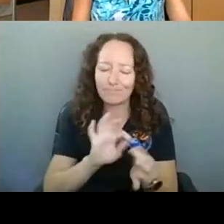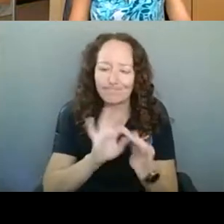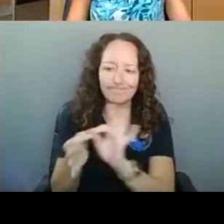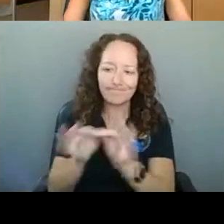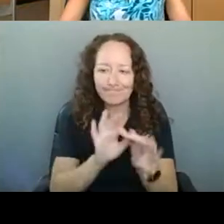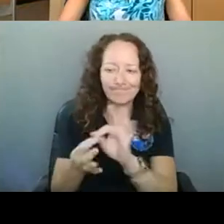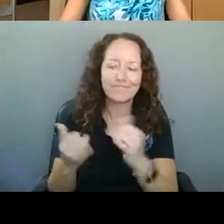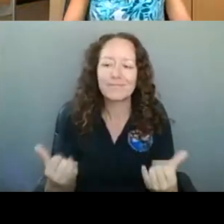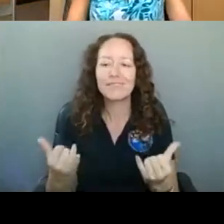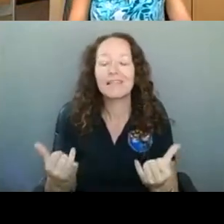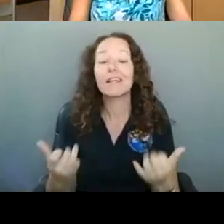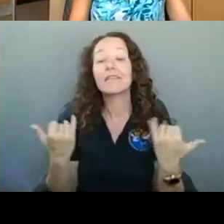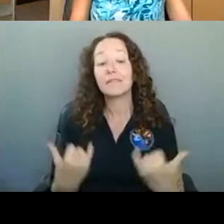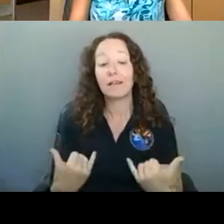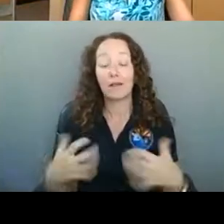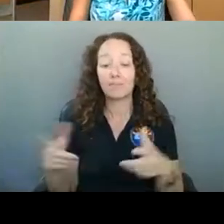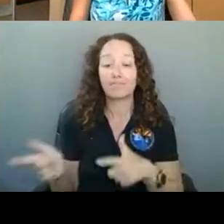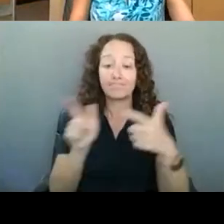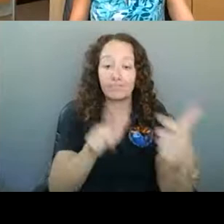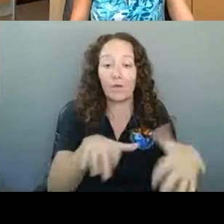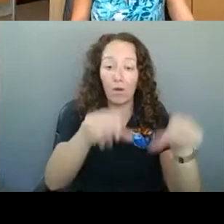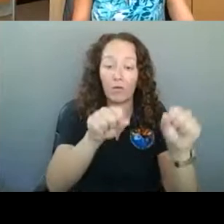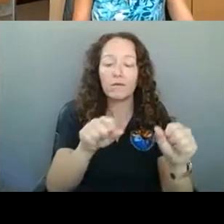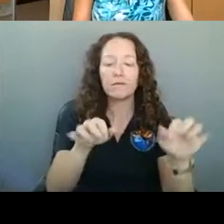some background and information for today's call. Amy.